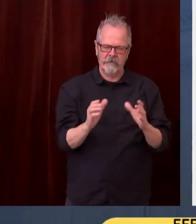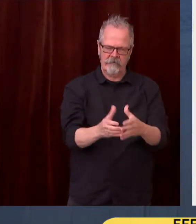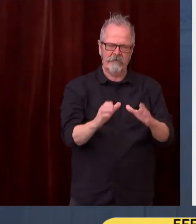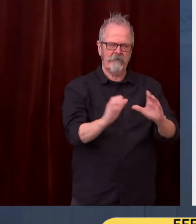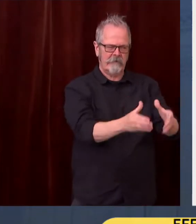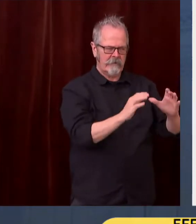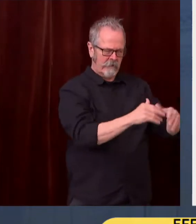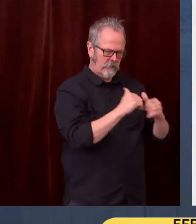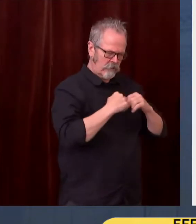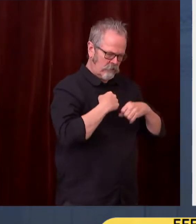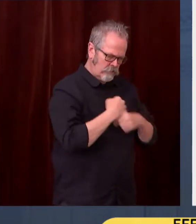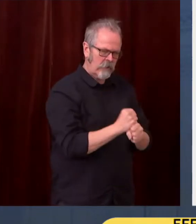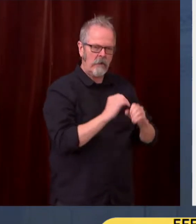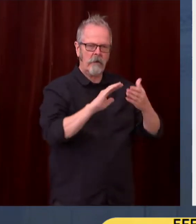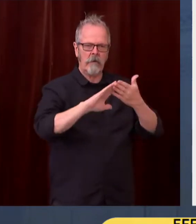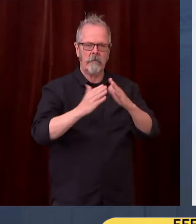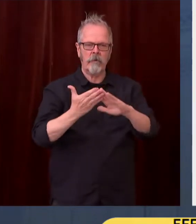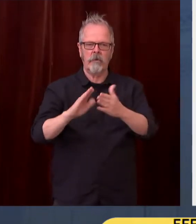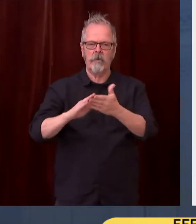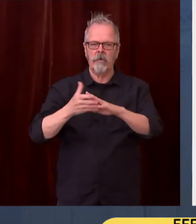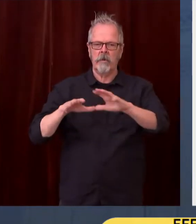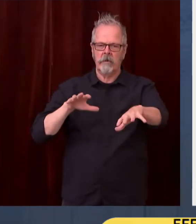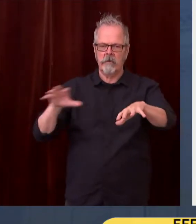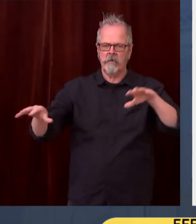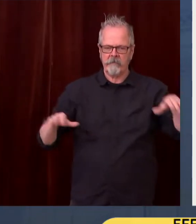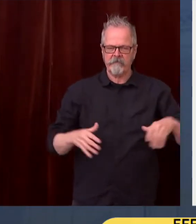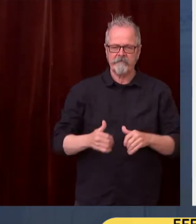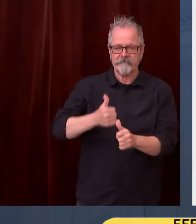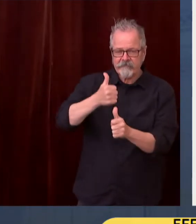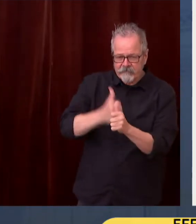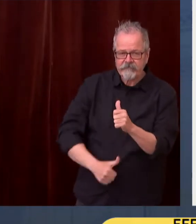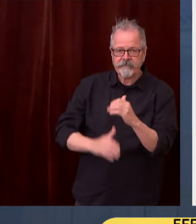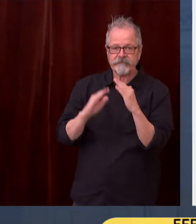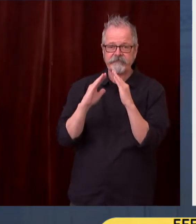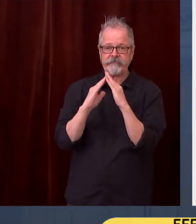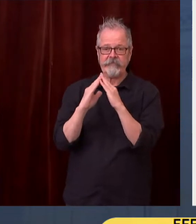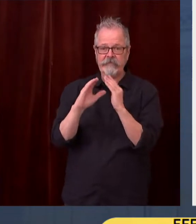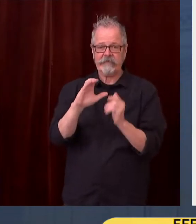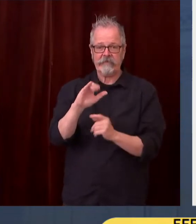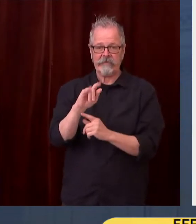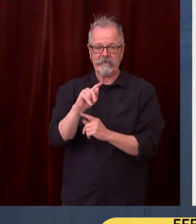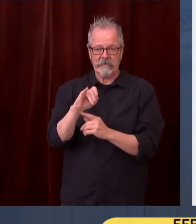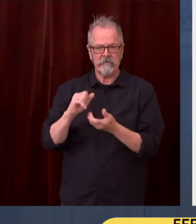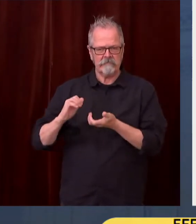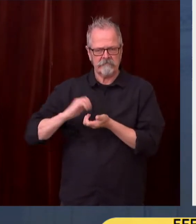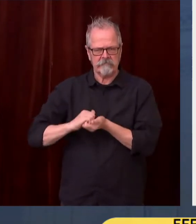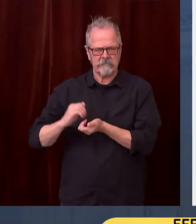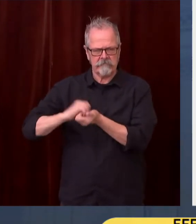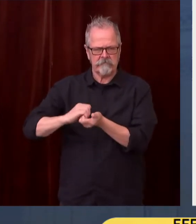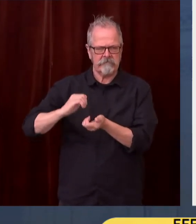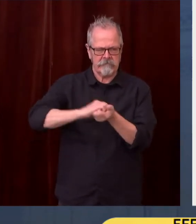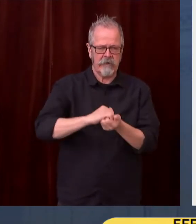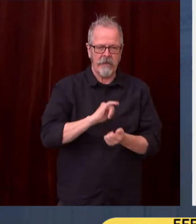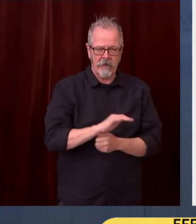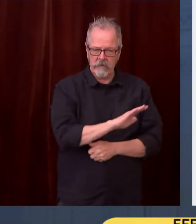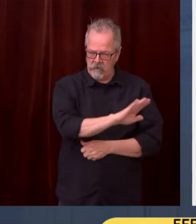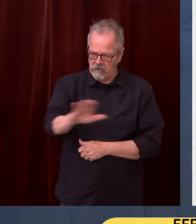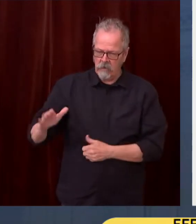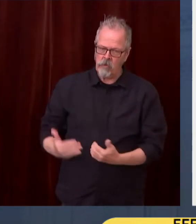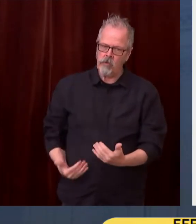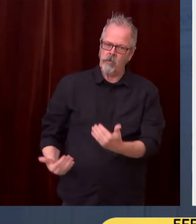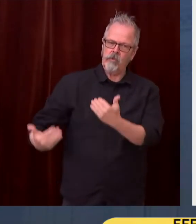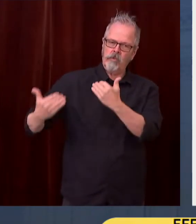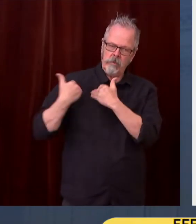many potential ways to spend these new dollars, but the most effective way to help the most people is to invest them in providing housing for all